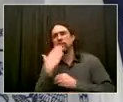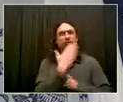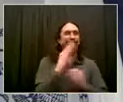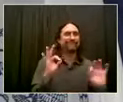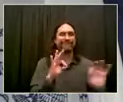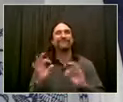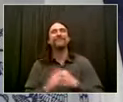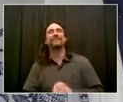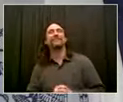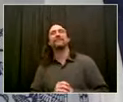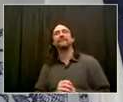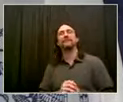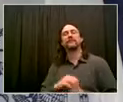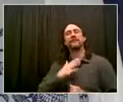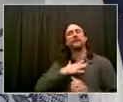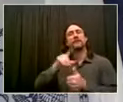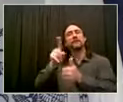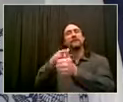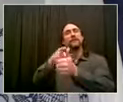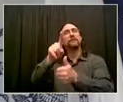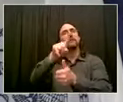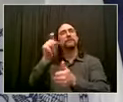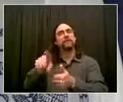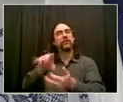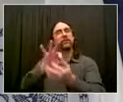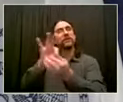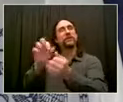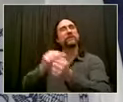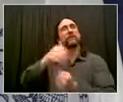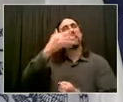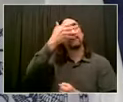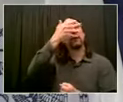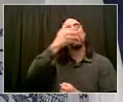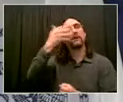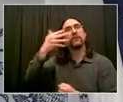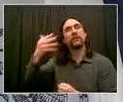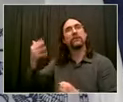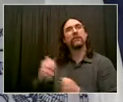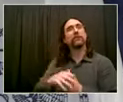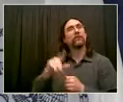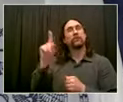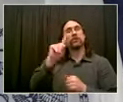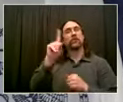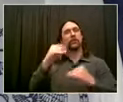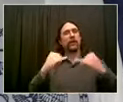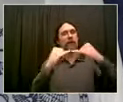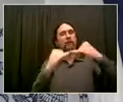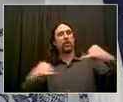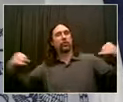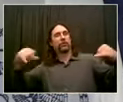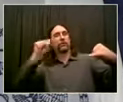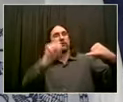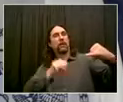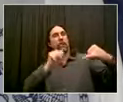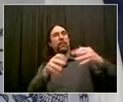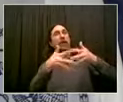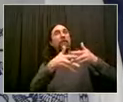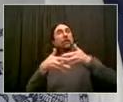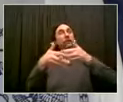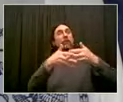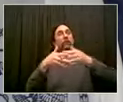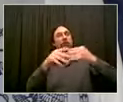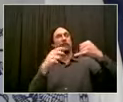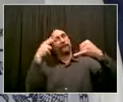this case, are crossing to come to the United States, is Biden administration have reached out to the city to be able to accommodate some of these children